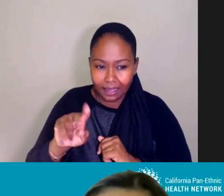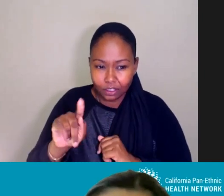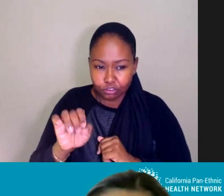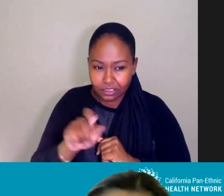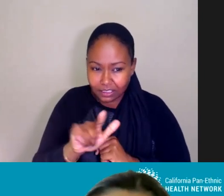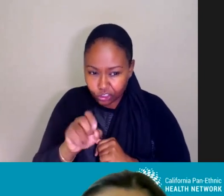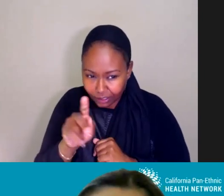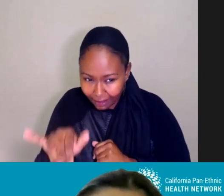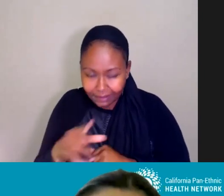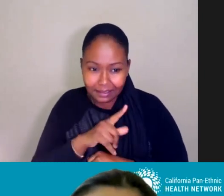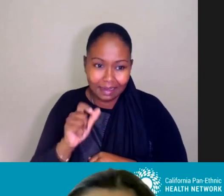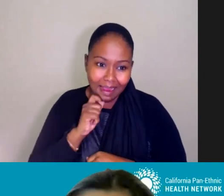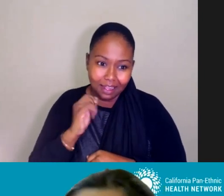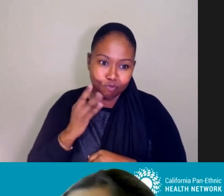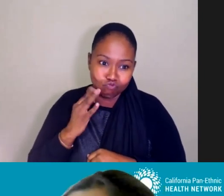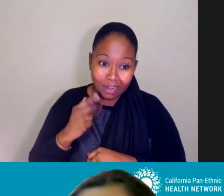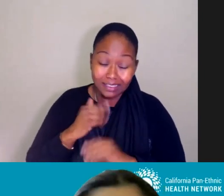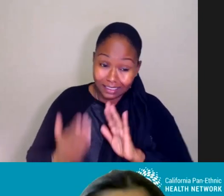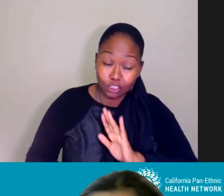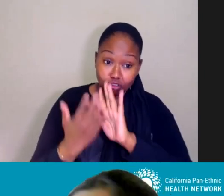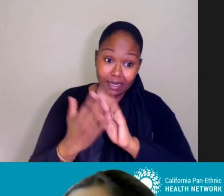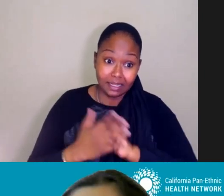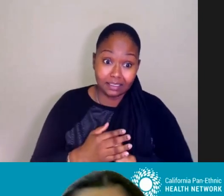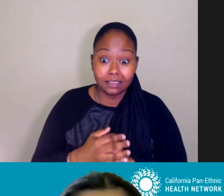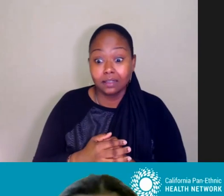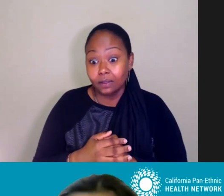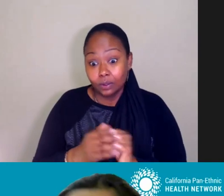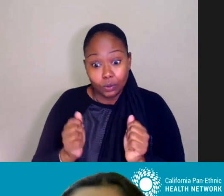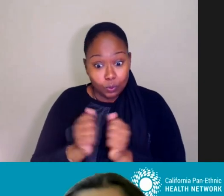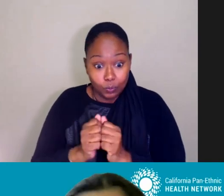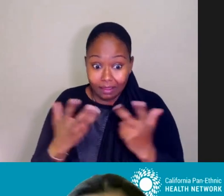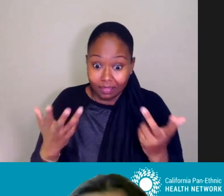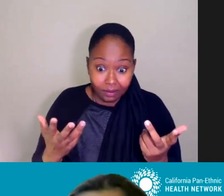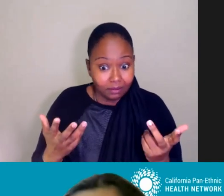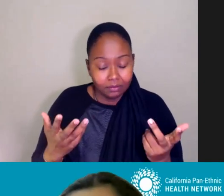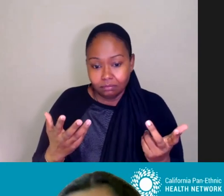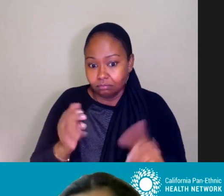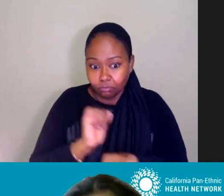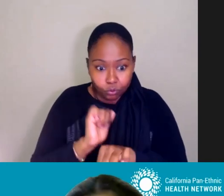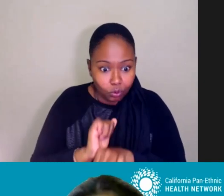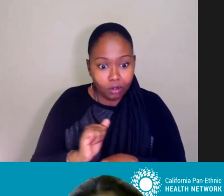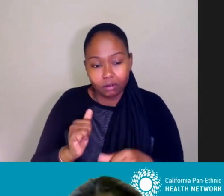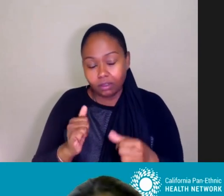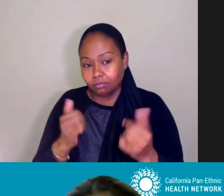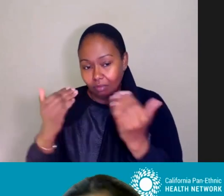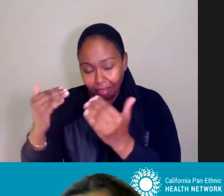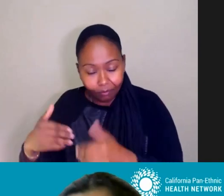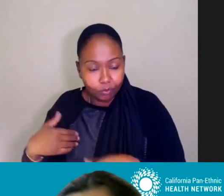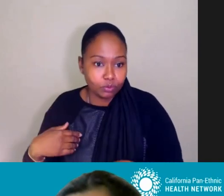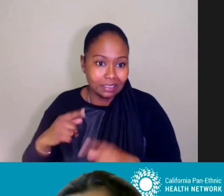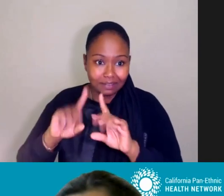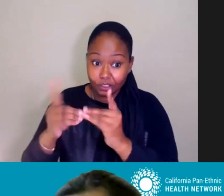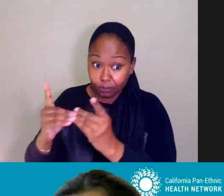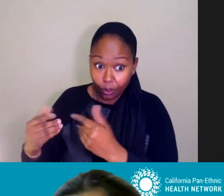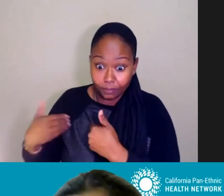aging is really meaningfully addressed through guidance, through other levers that you all have in your various departments and agencies. And if